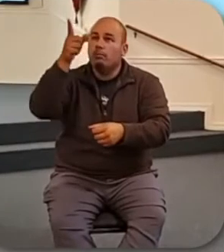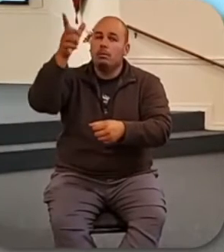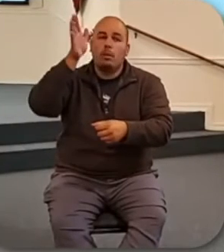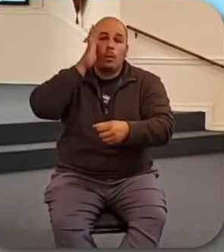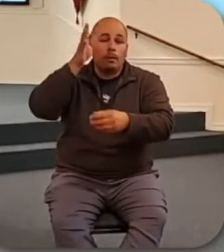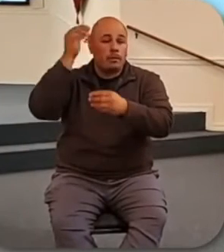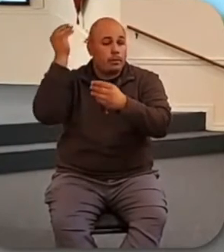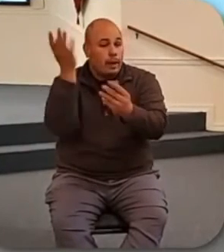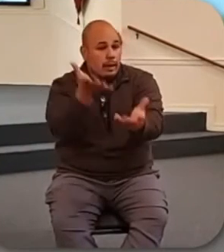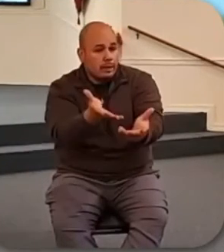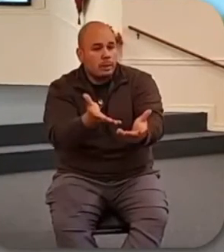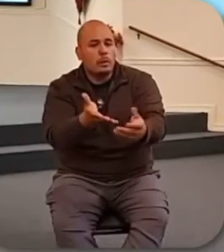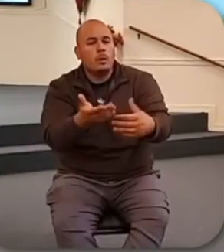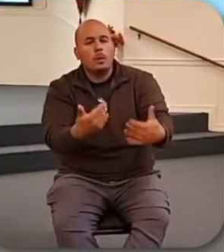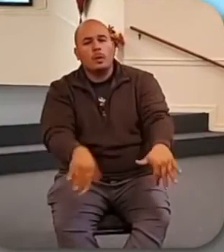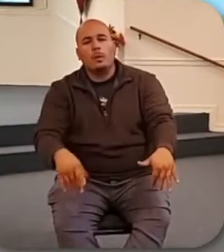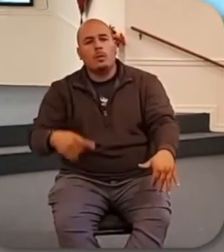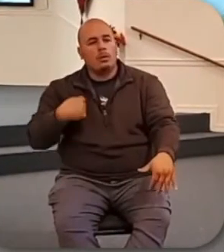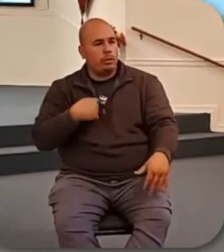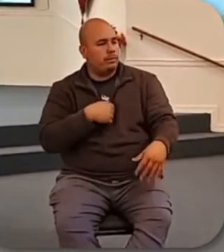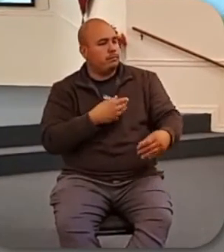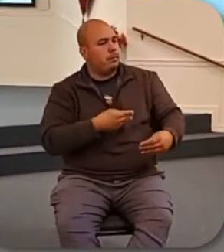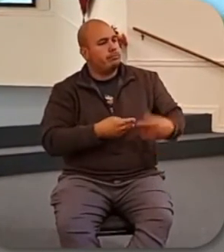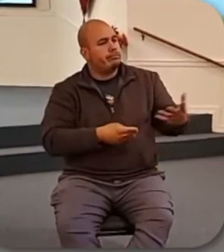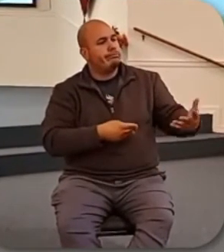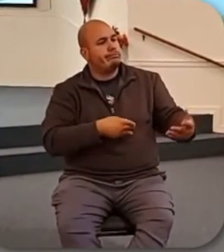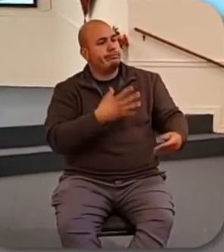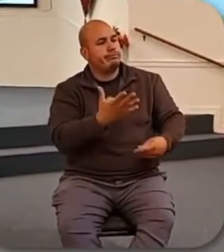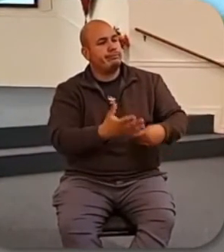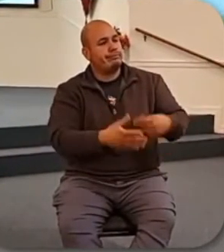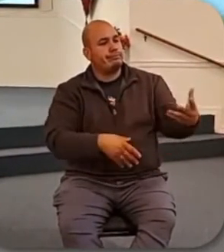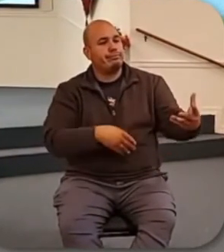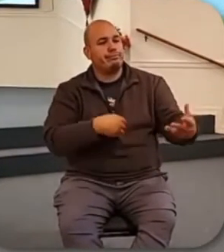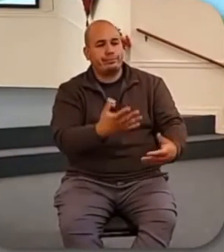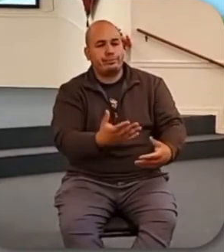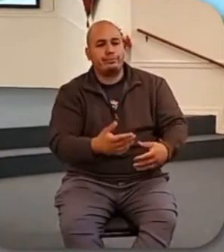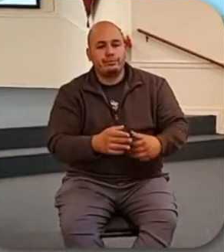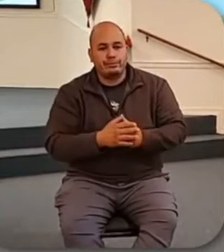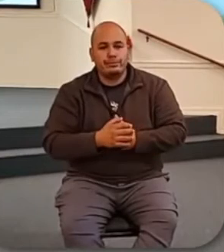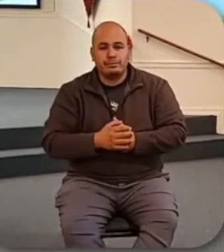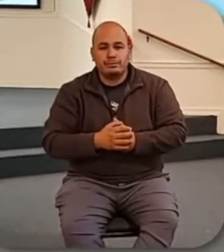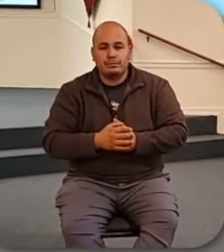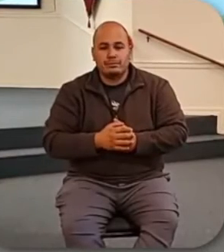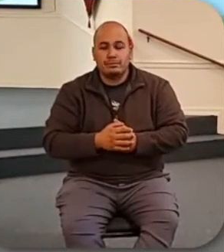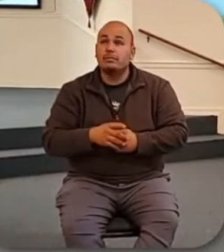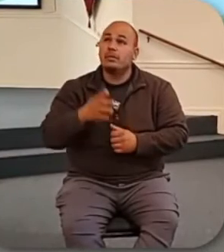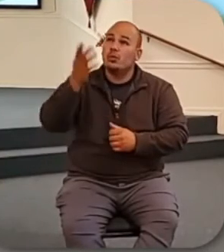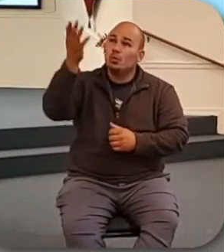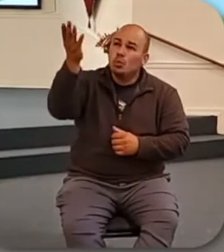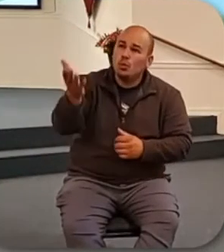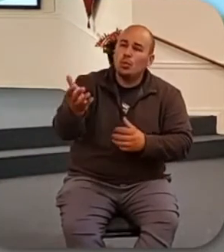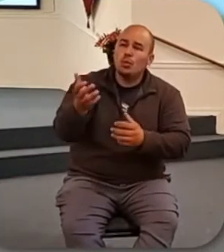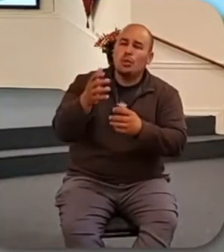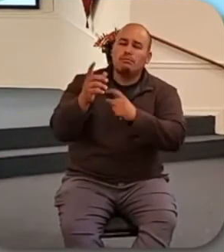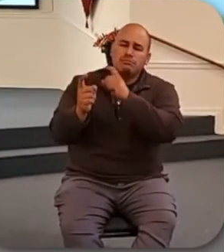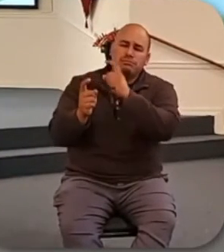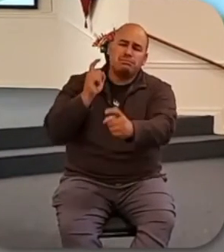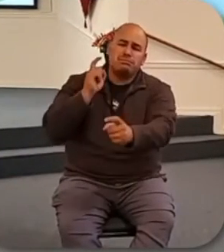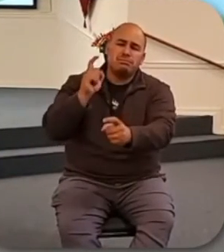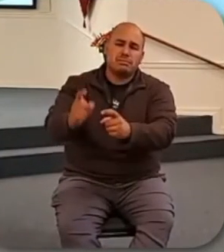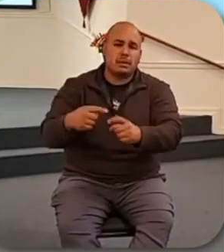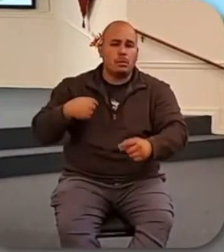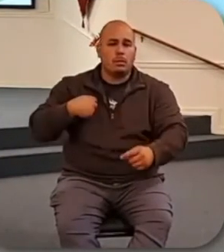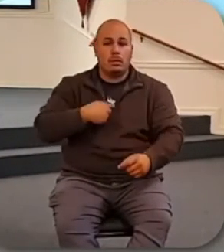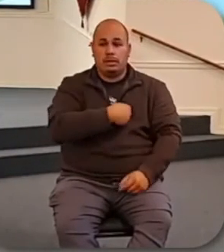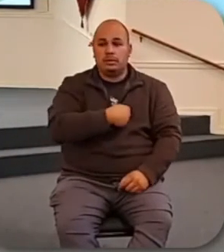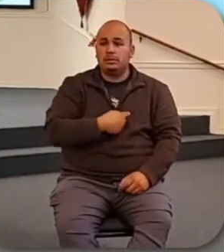will then be free to provide for others. Give us generous hearts for you have been so generous to us. Take away our fear